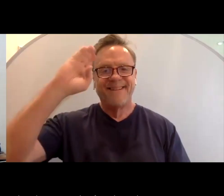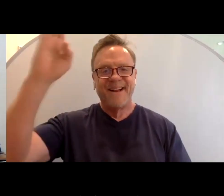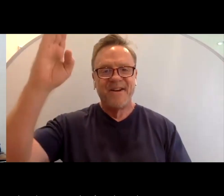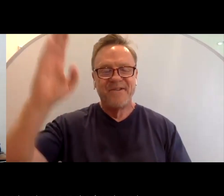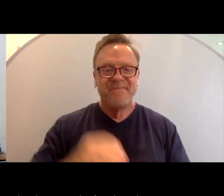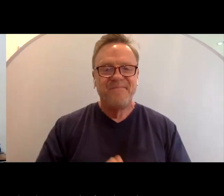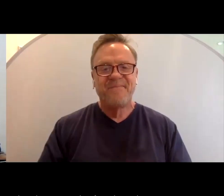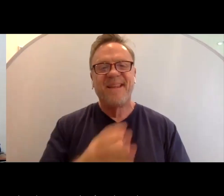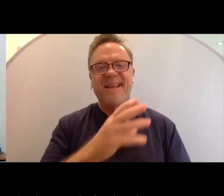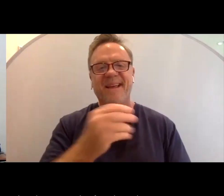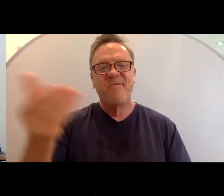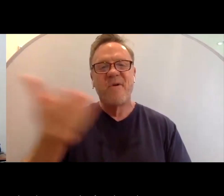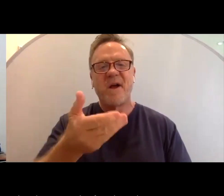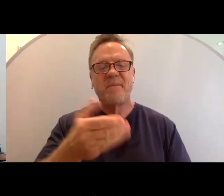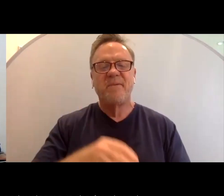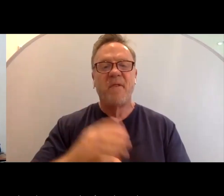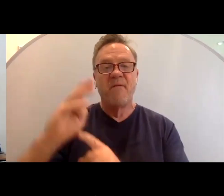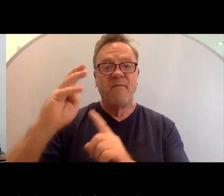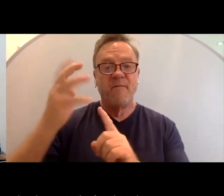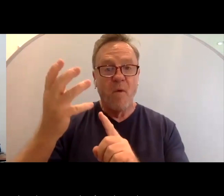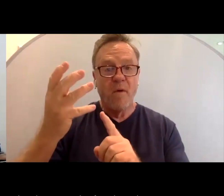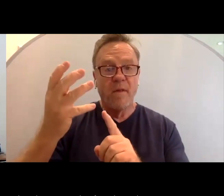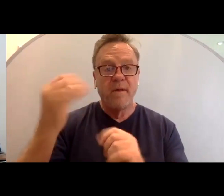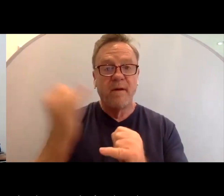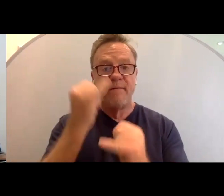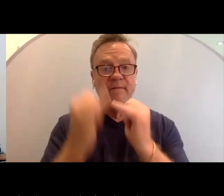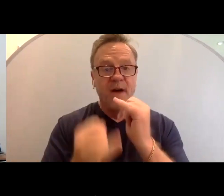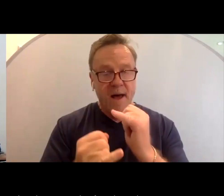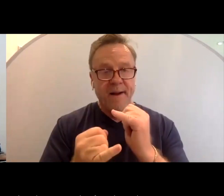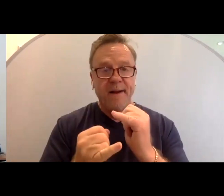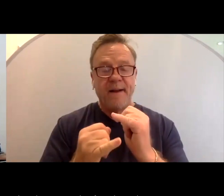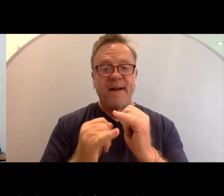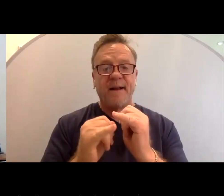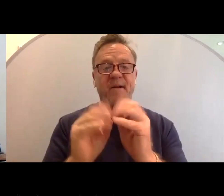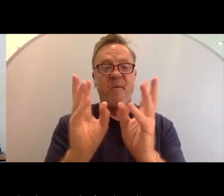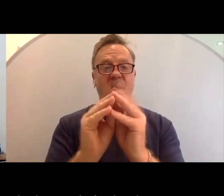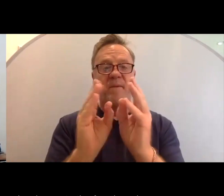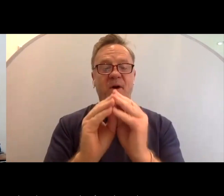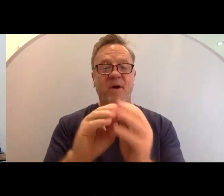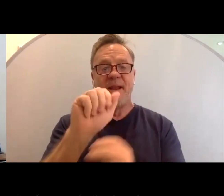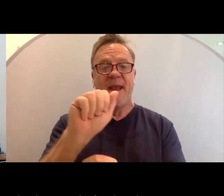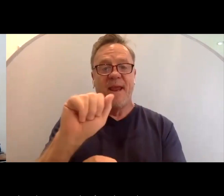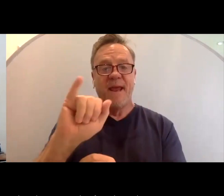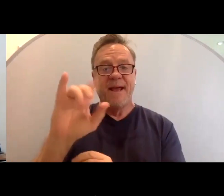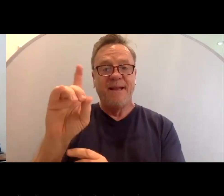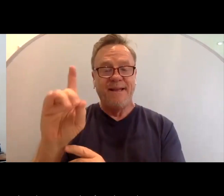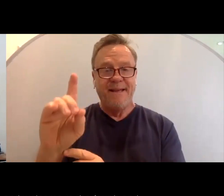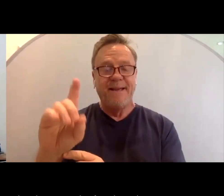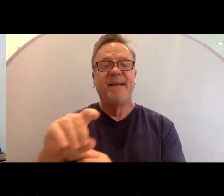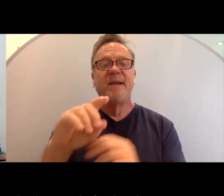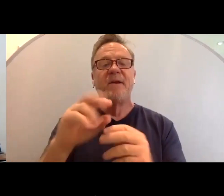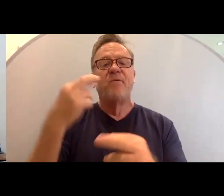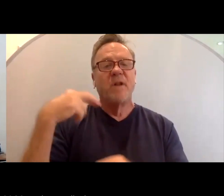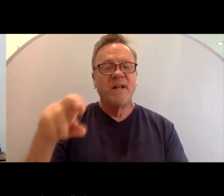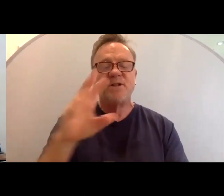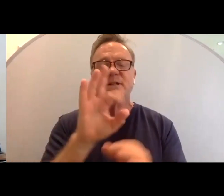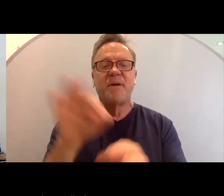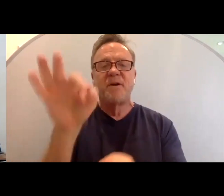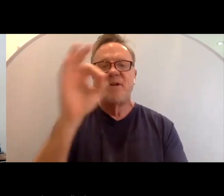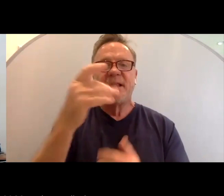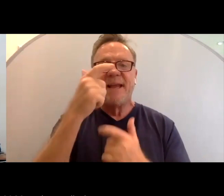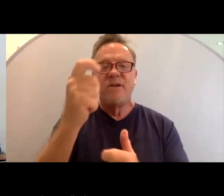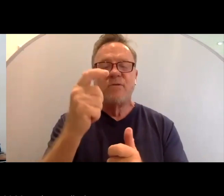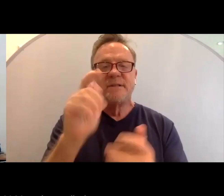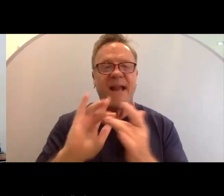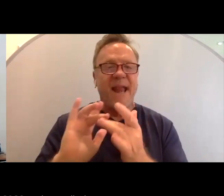and welcome to the fourth and final webinar in the AAIDD, Religion and Spirituality Interest